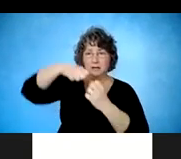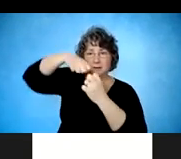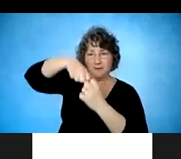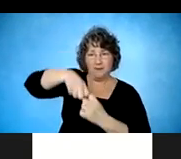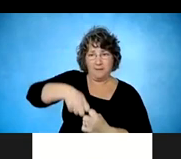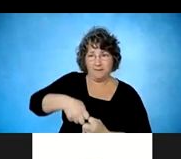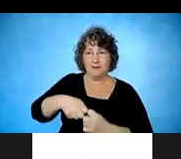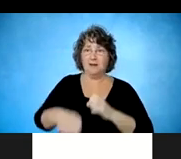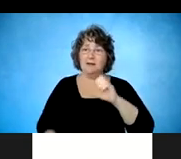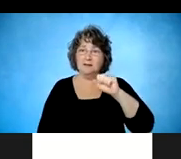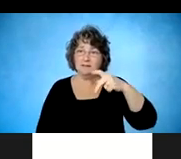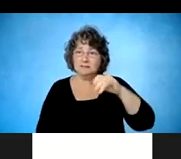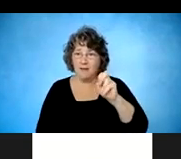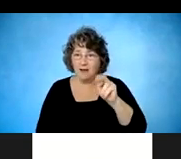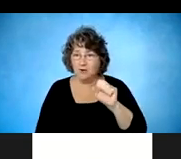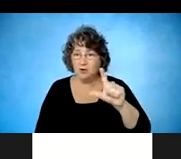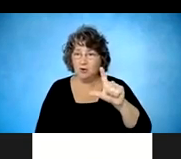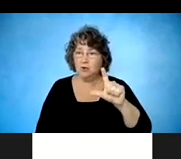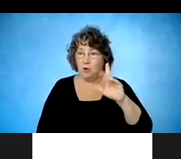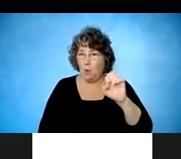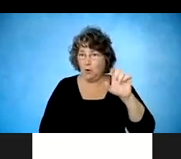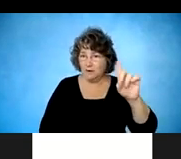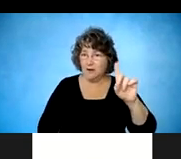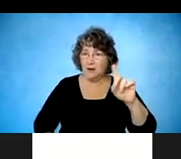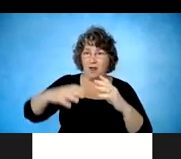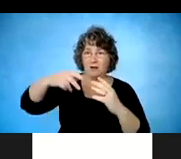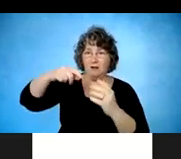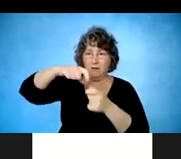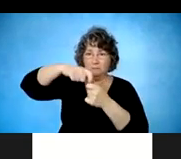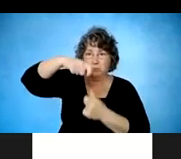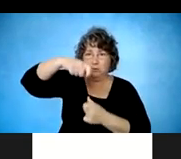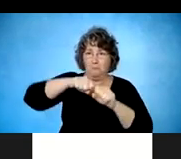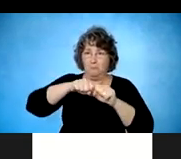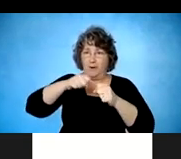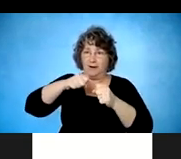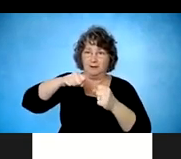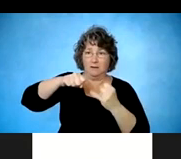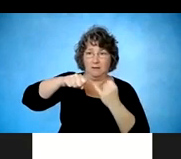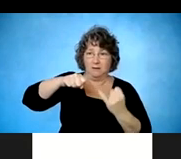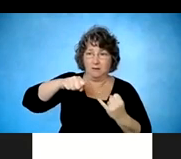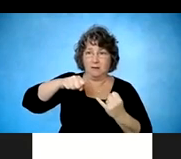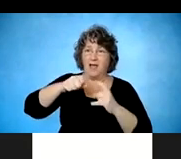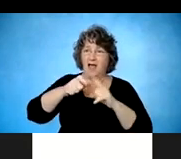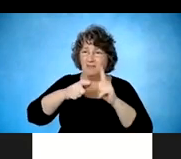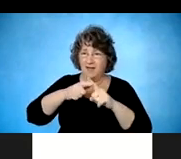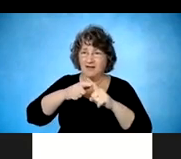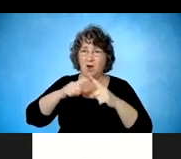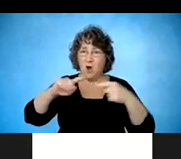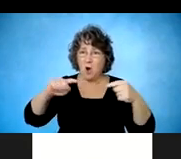fracture and cause spinal cord injury, how can that happen without causing some brain injury as well?